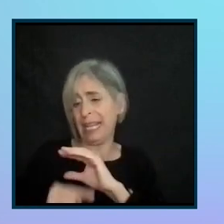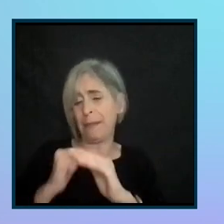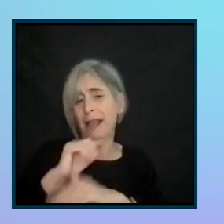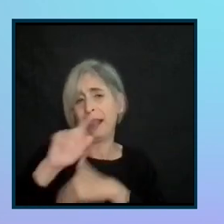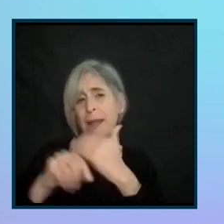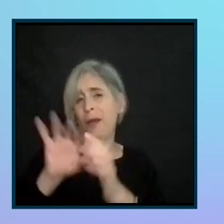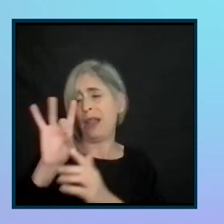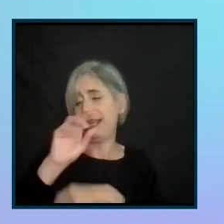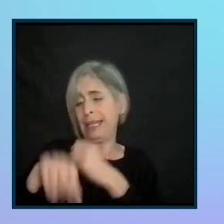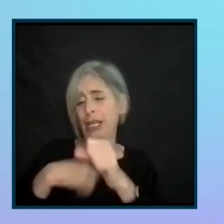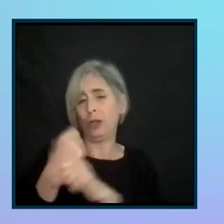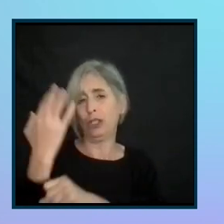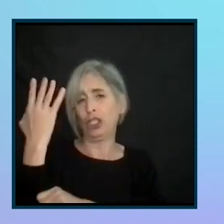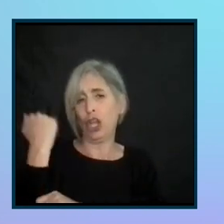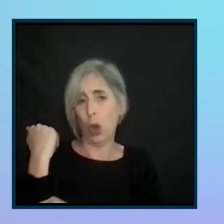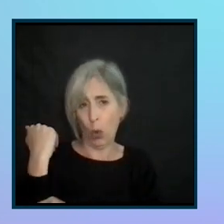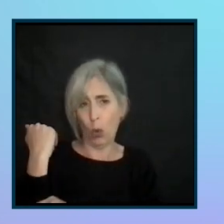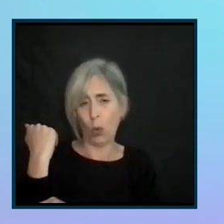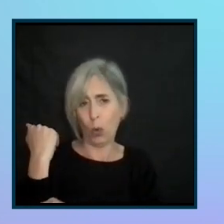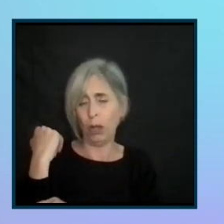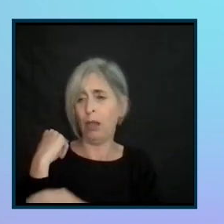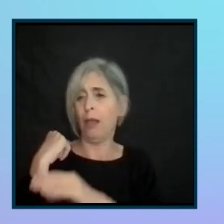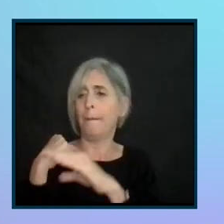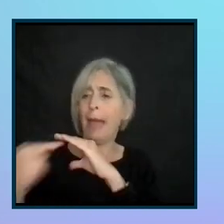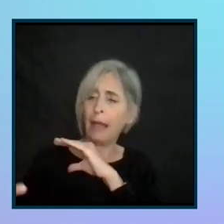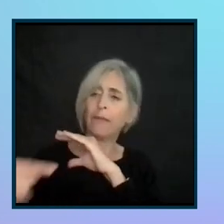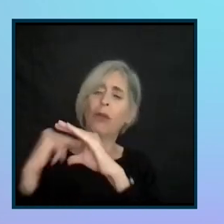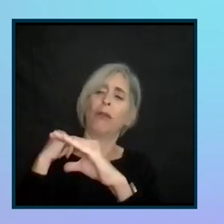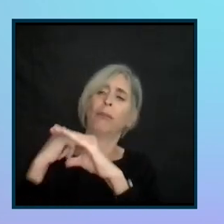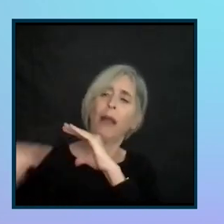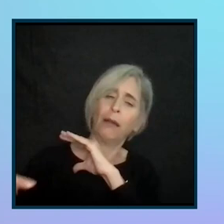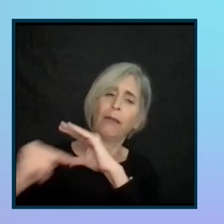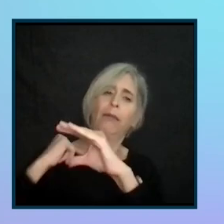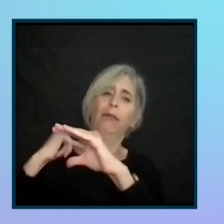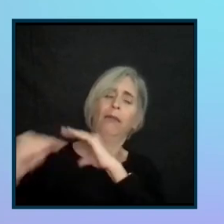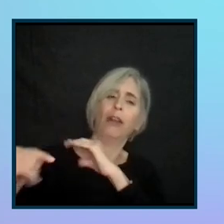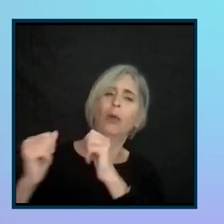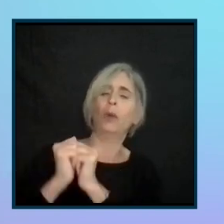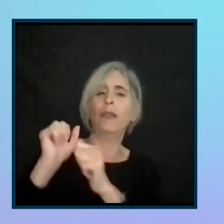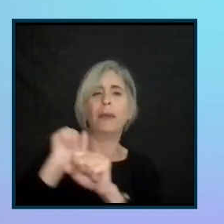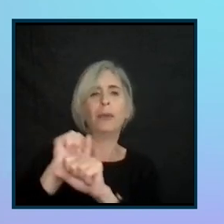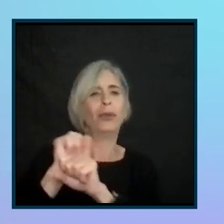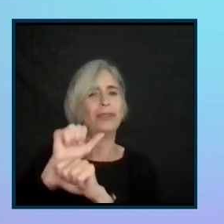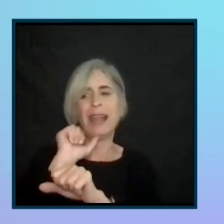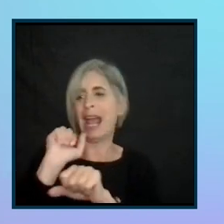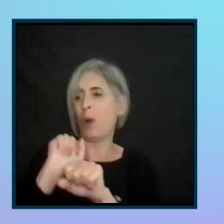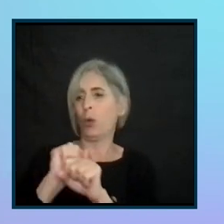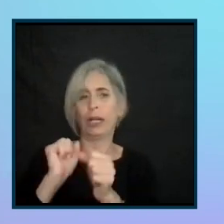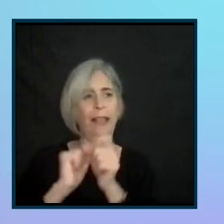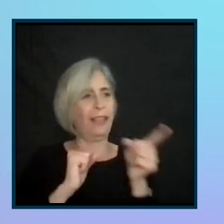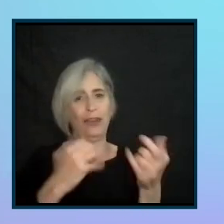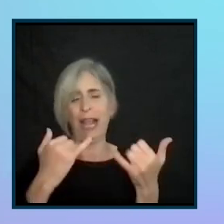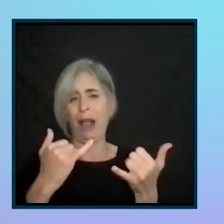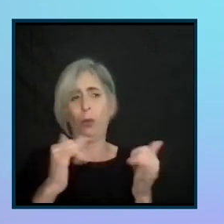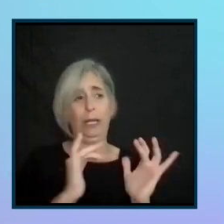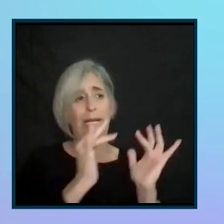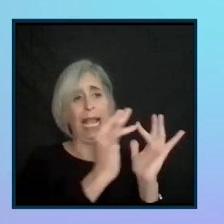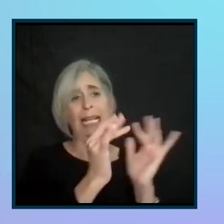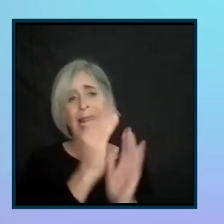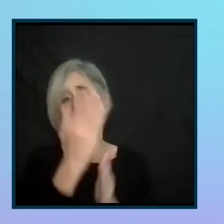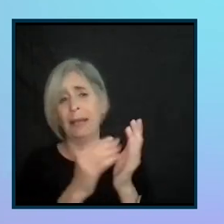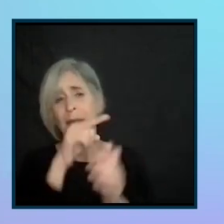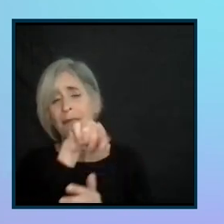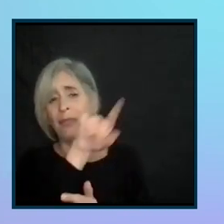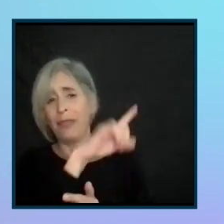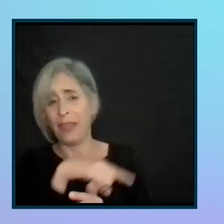eight years ago, a bunch of emails going back and forth with employees that aren't even with the company anymore. We've reached out to a few of them